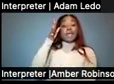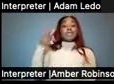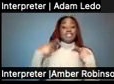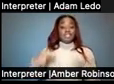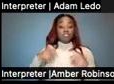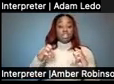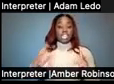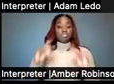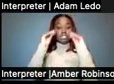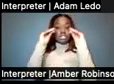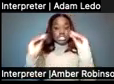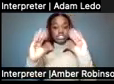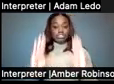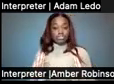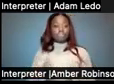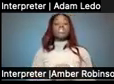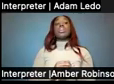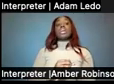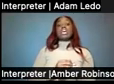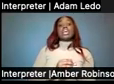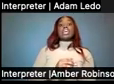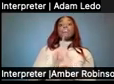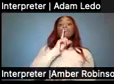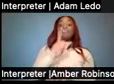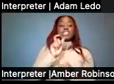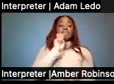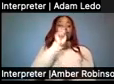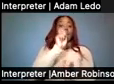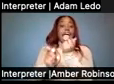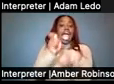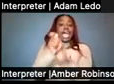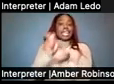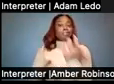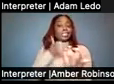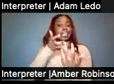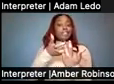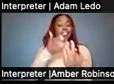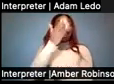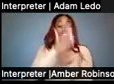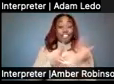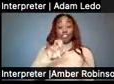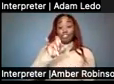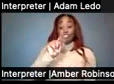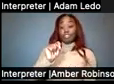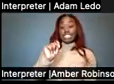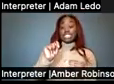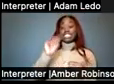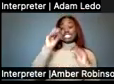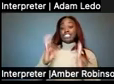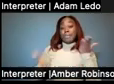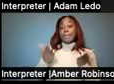it's, it's a adaptations to every, pretty much every unit a teacher might be teaching, whether it's